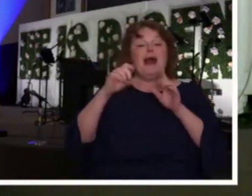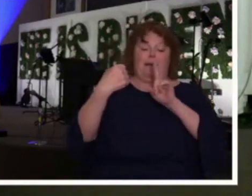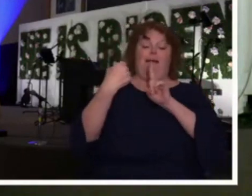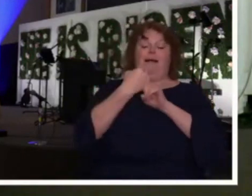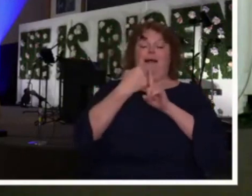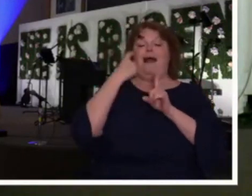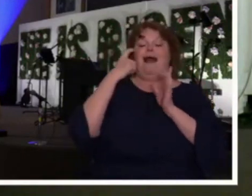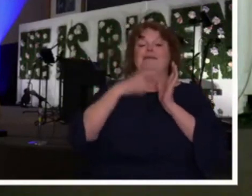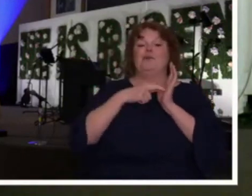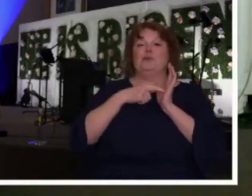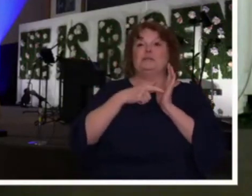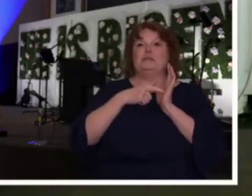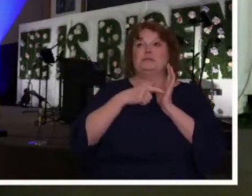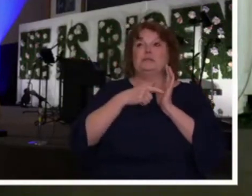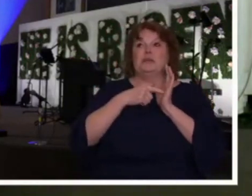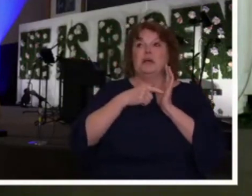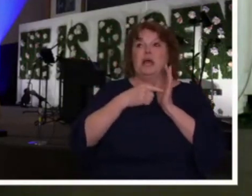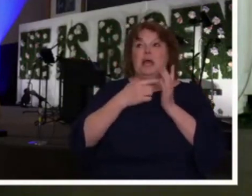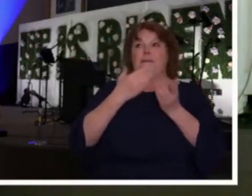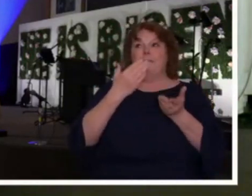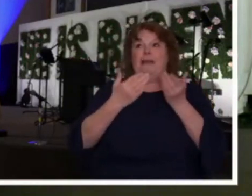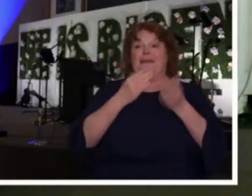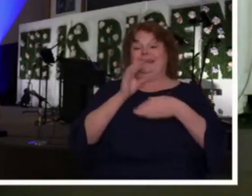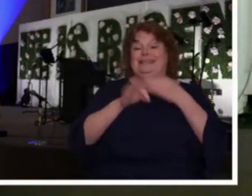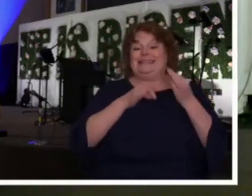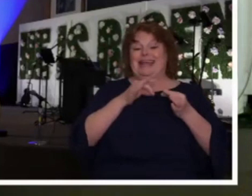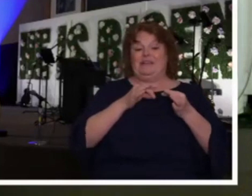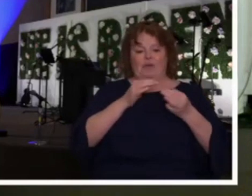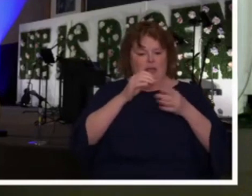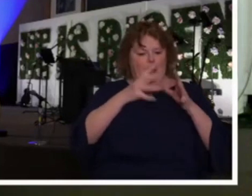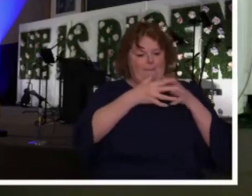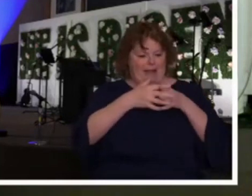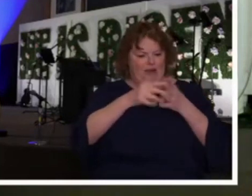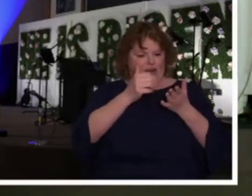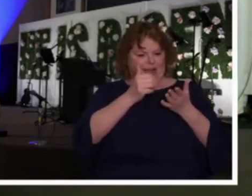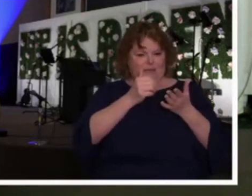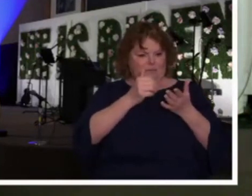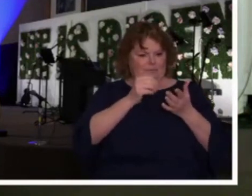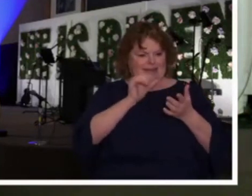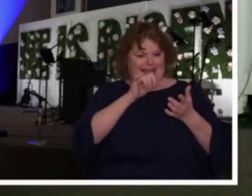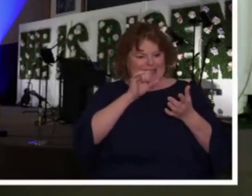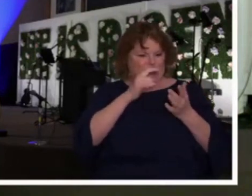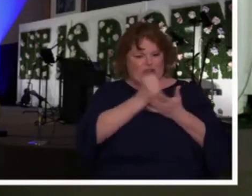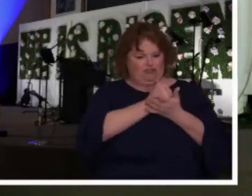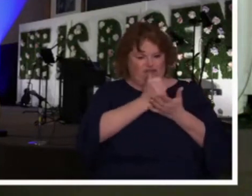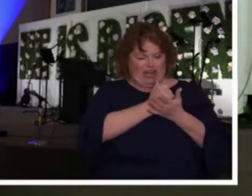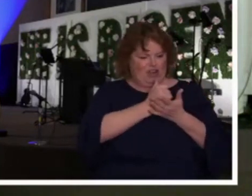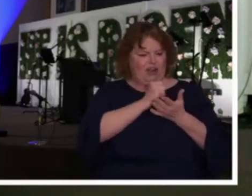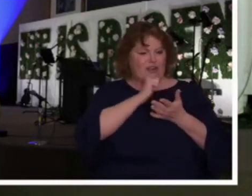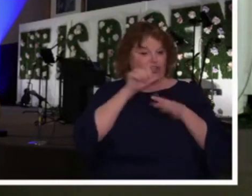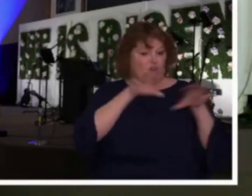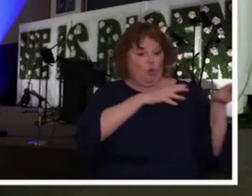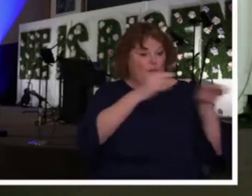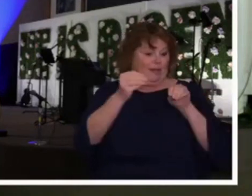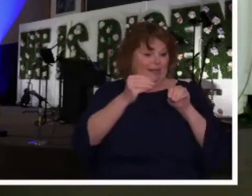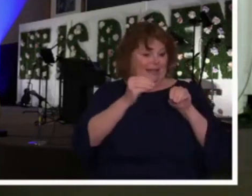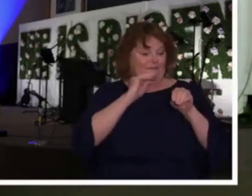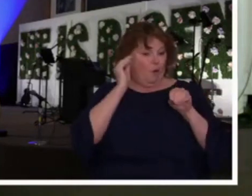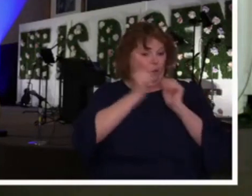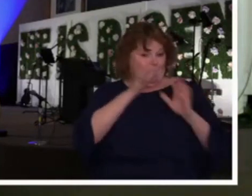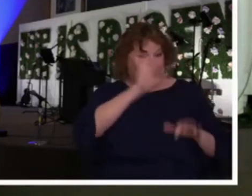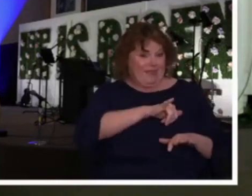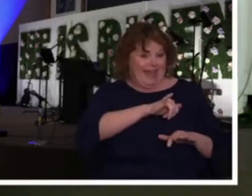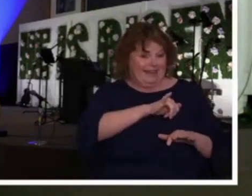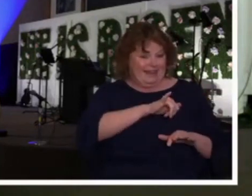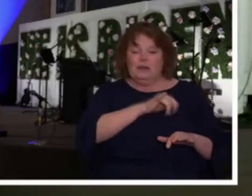me that maybe, rather than the American Express home, don't leave home without it, the one thing today in our culture that we would never leave home without would